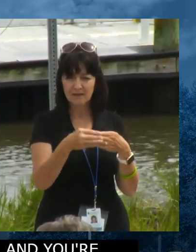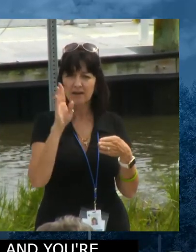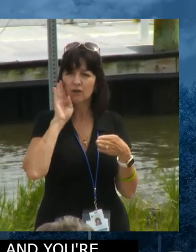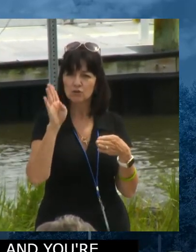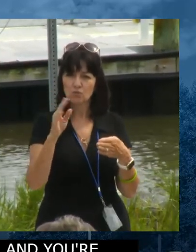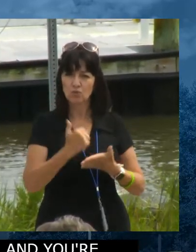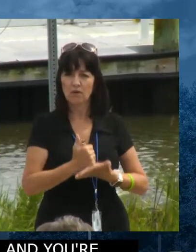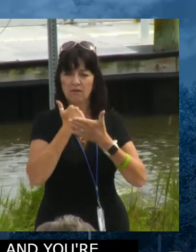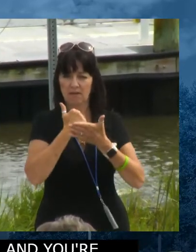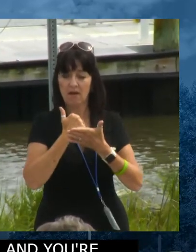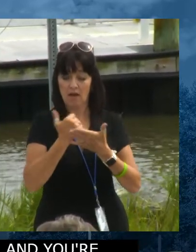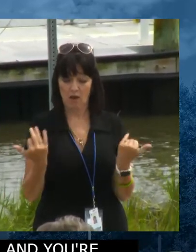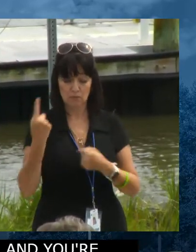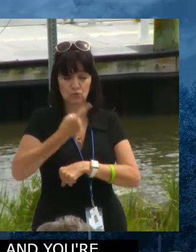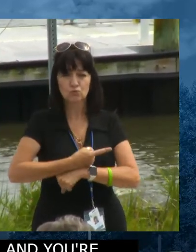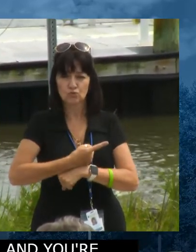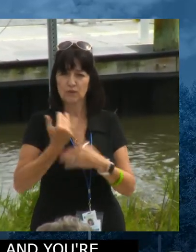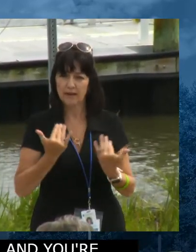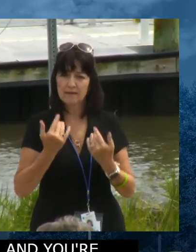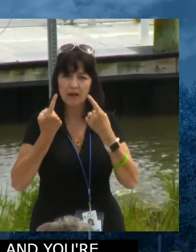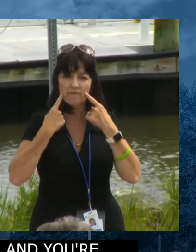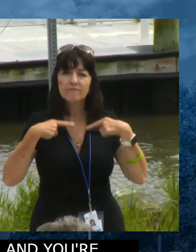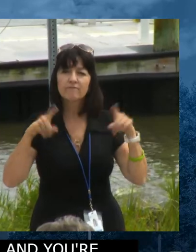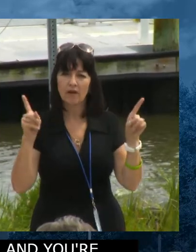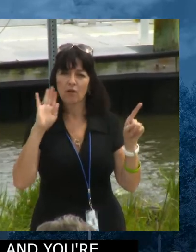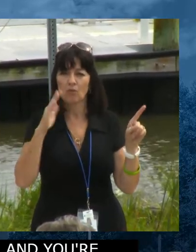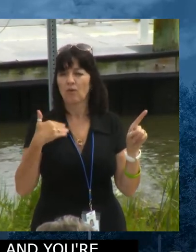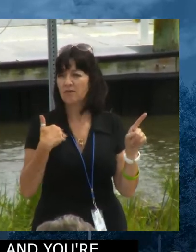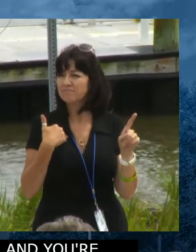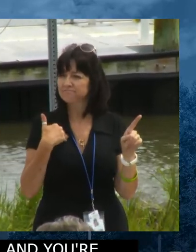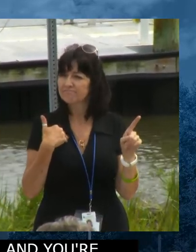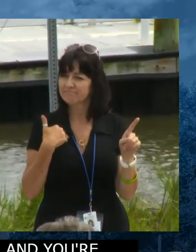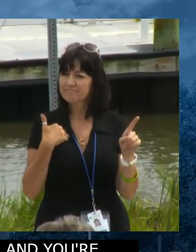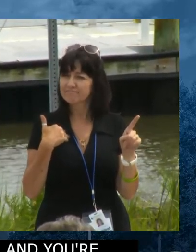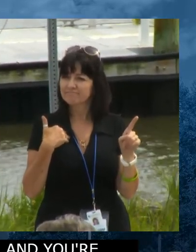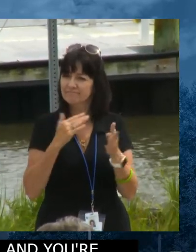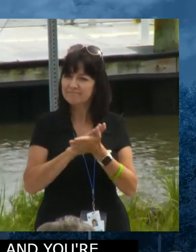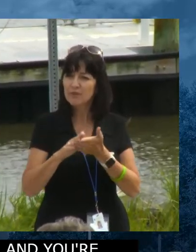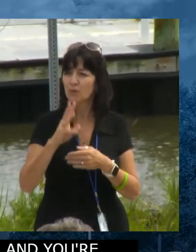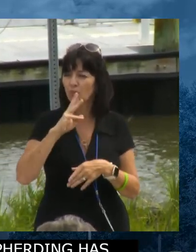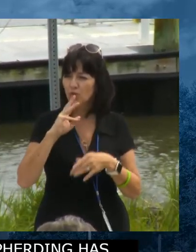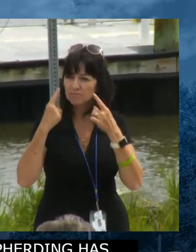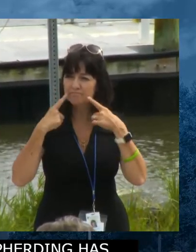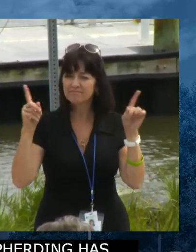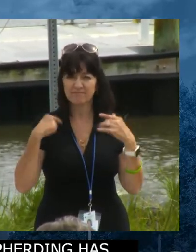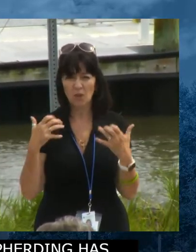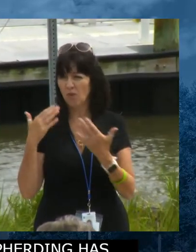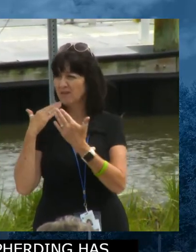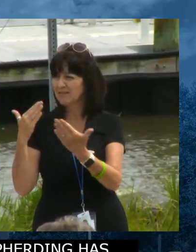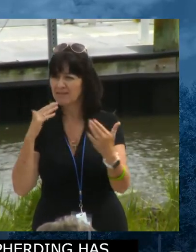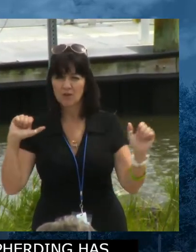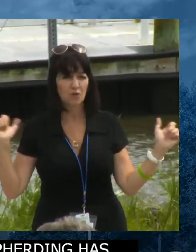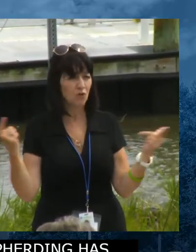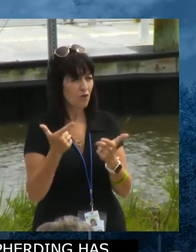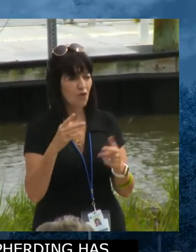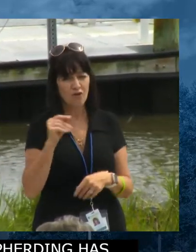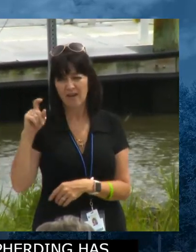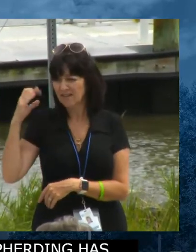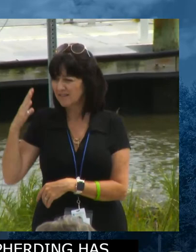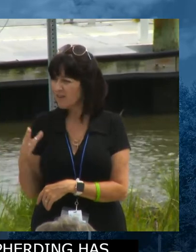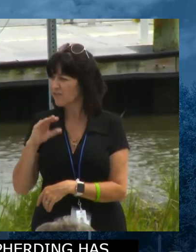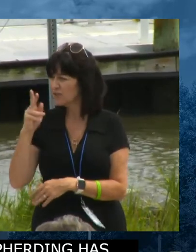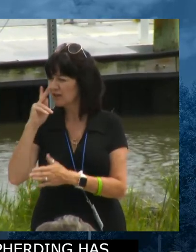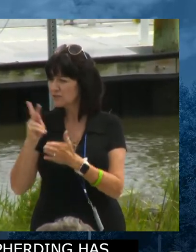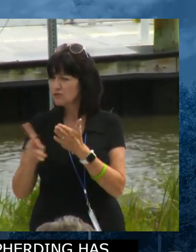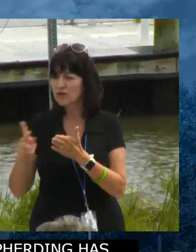possible. So with that said, again, I just want to thank each and every one of you for being here today. And I want to thank the governor and the secretary and